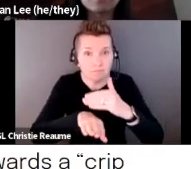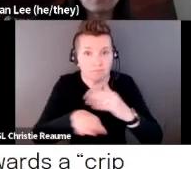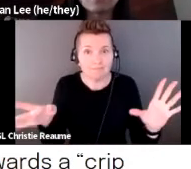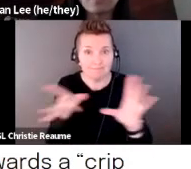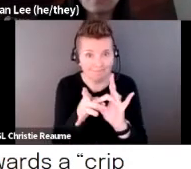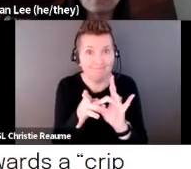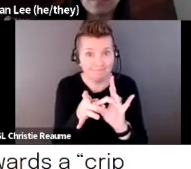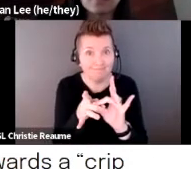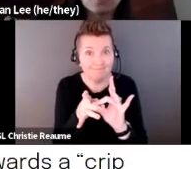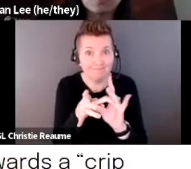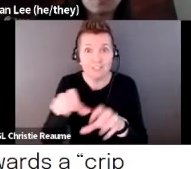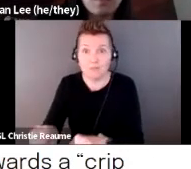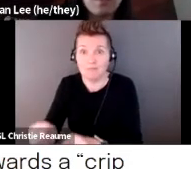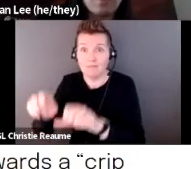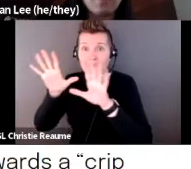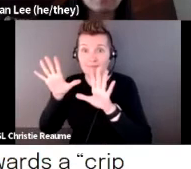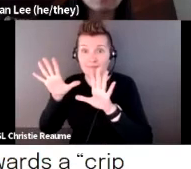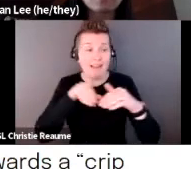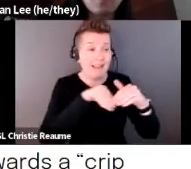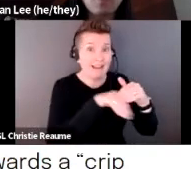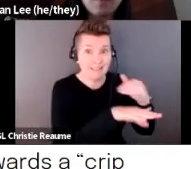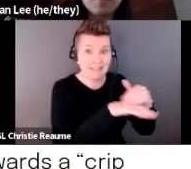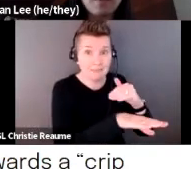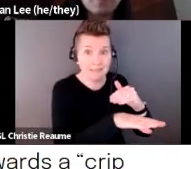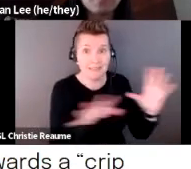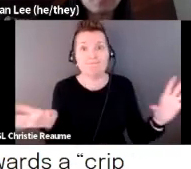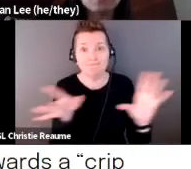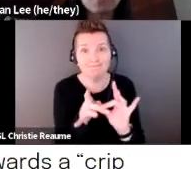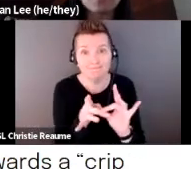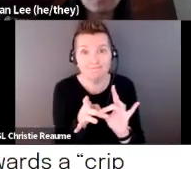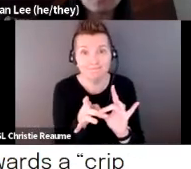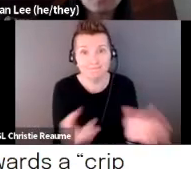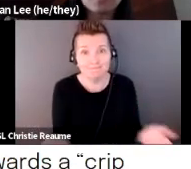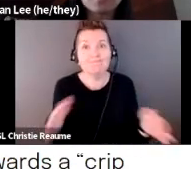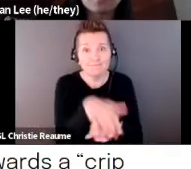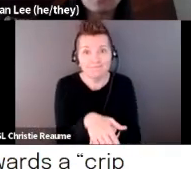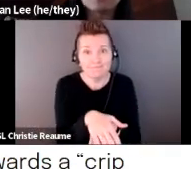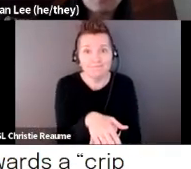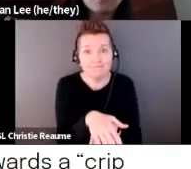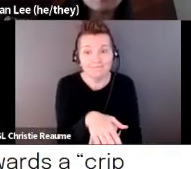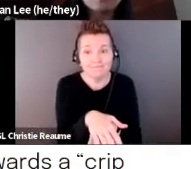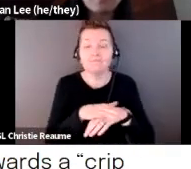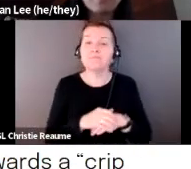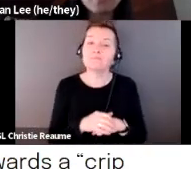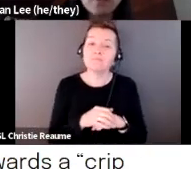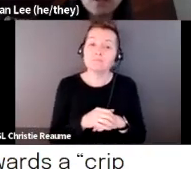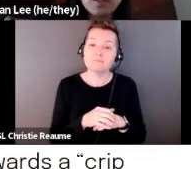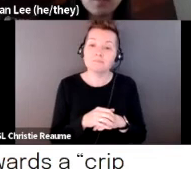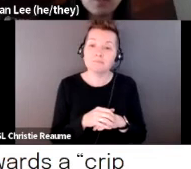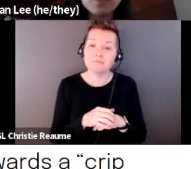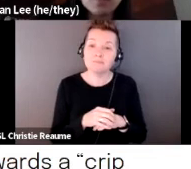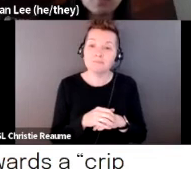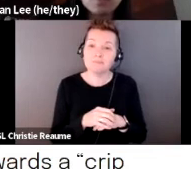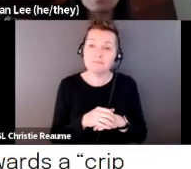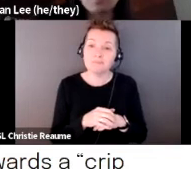This advocacy is very intersectional. And on that, I think it brings us to this idea of the exhibition,